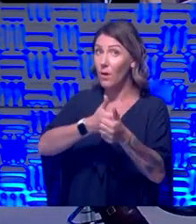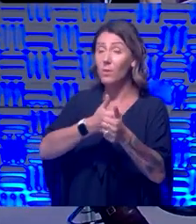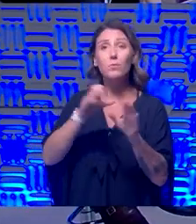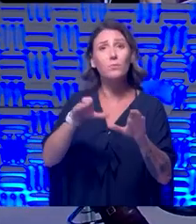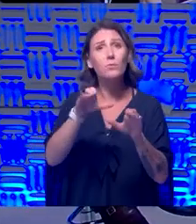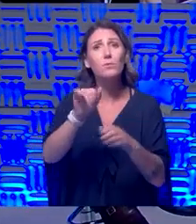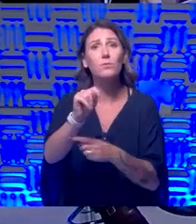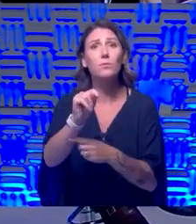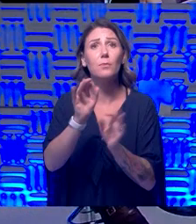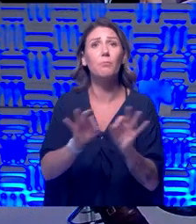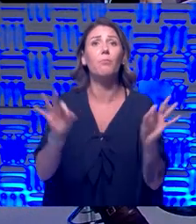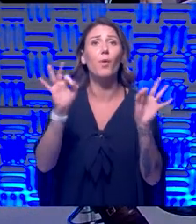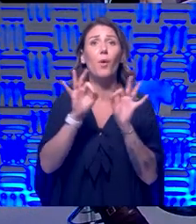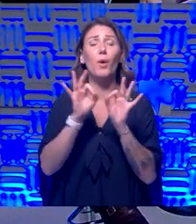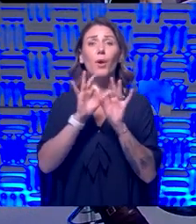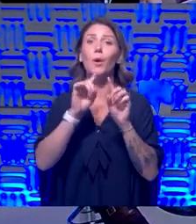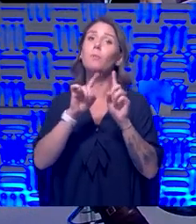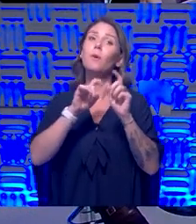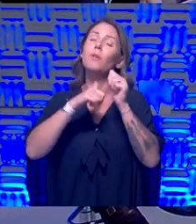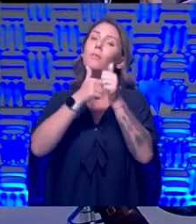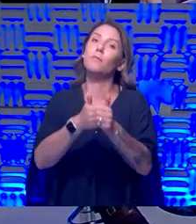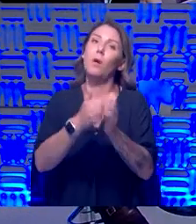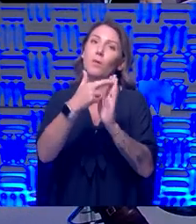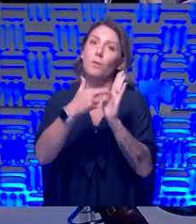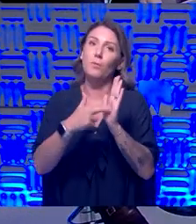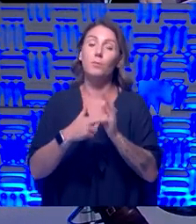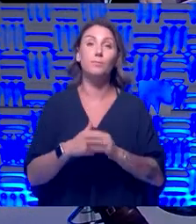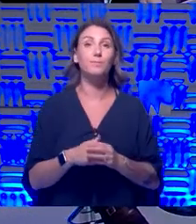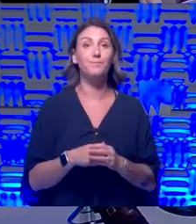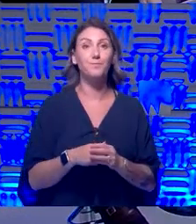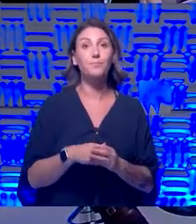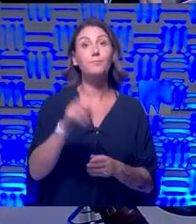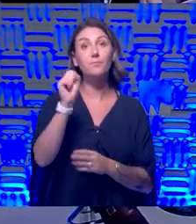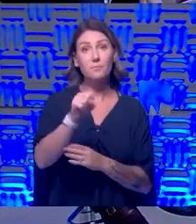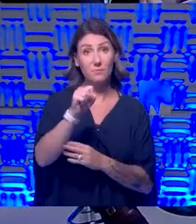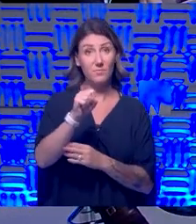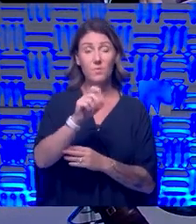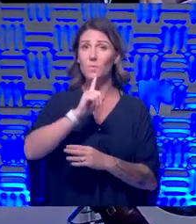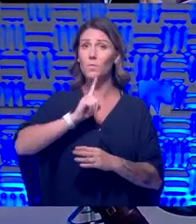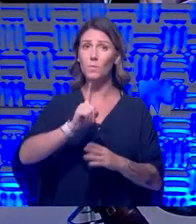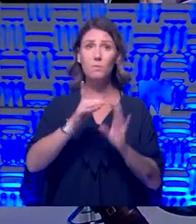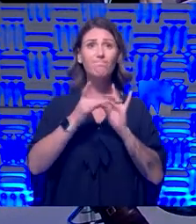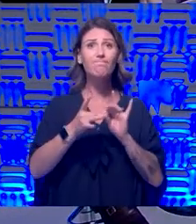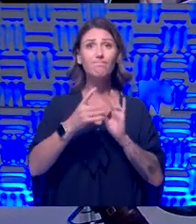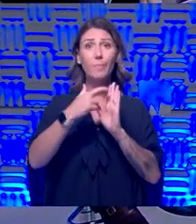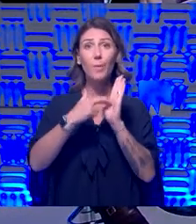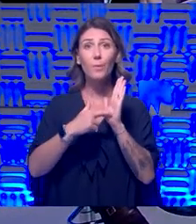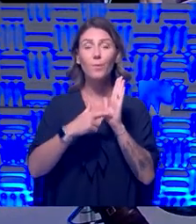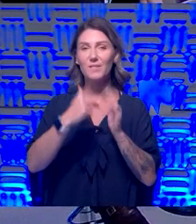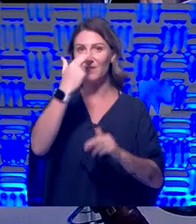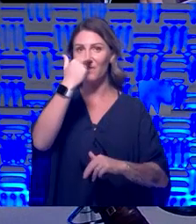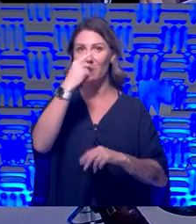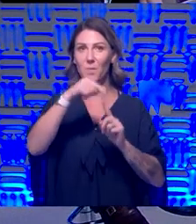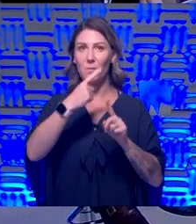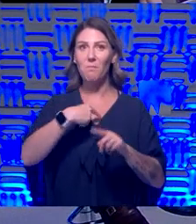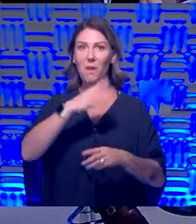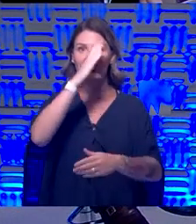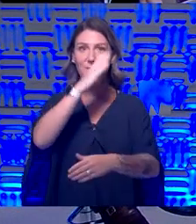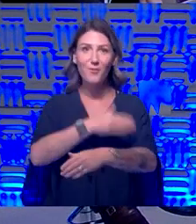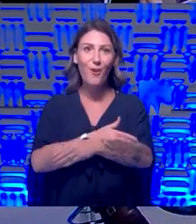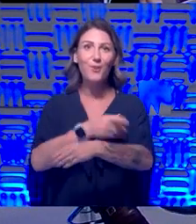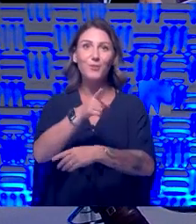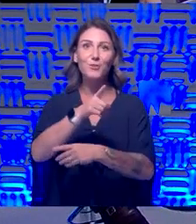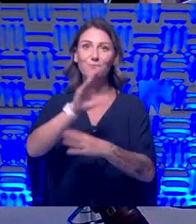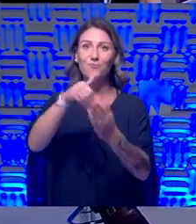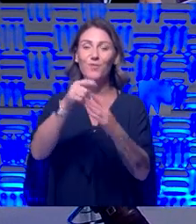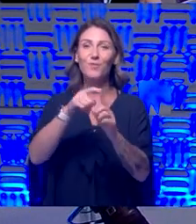Um, but you know, follow the rules. Yeah, it is. It is really about those rules. And so it's funny when my daughter came in from Chicago, now she's not 80 years